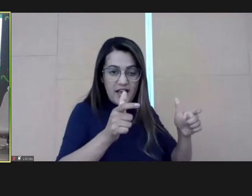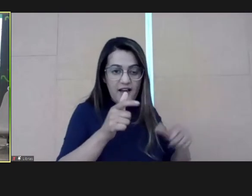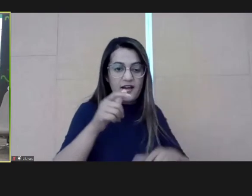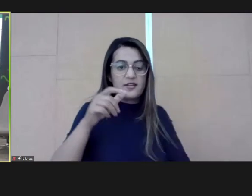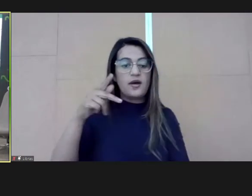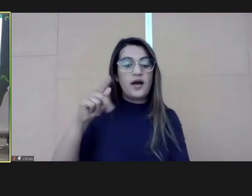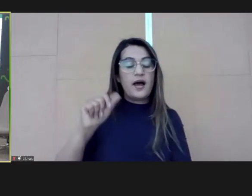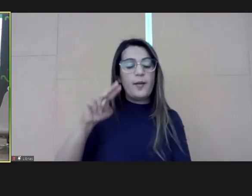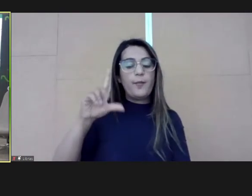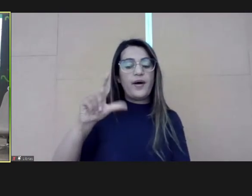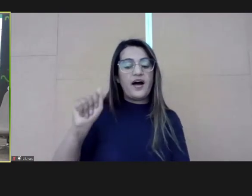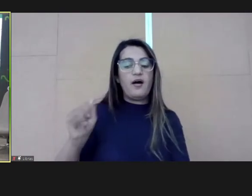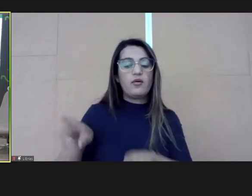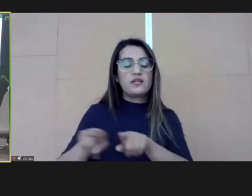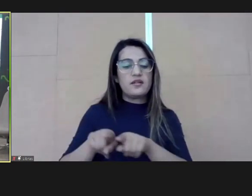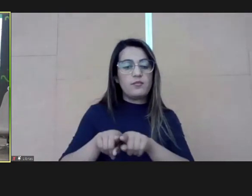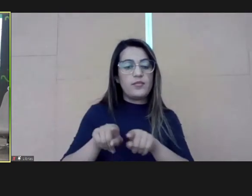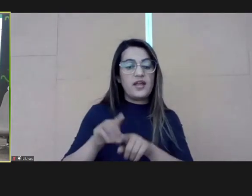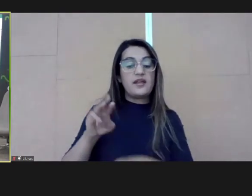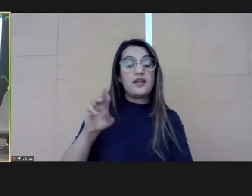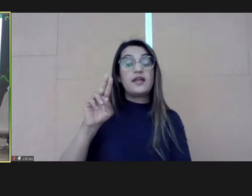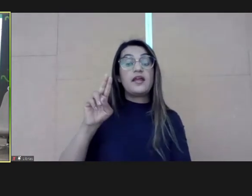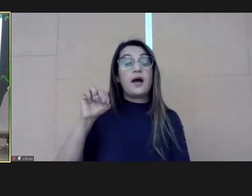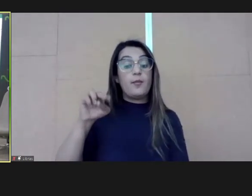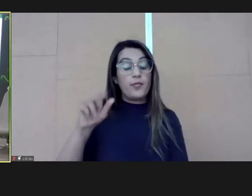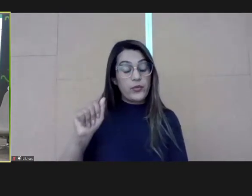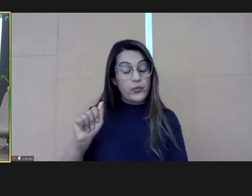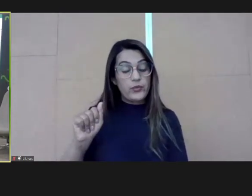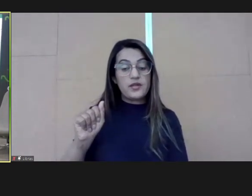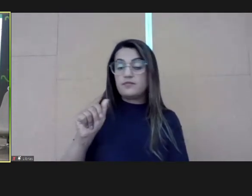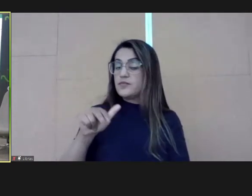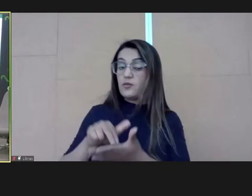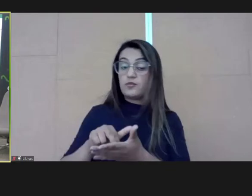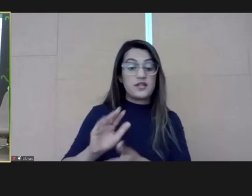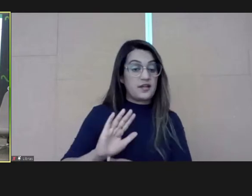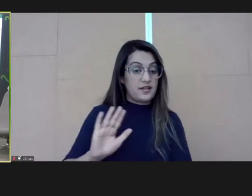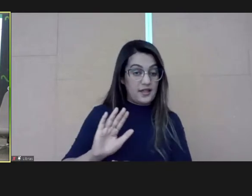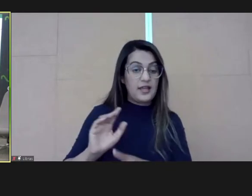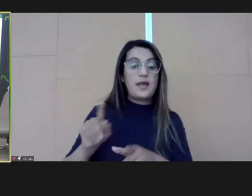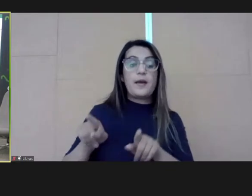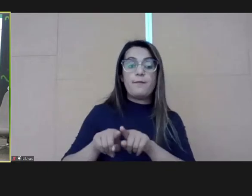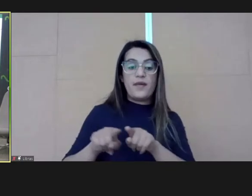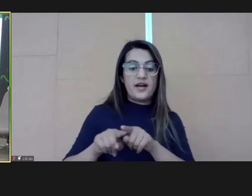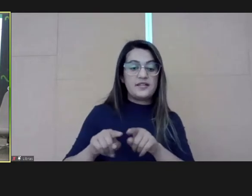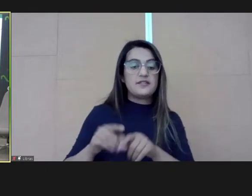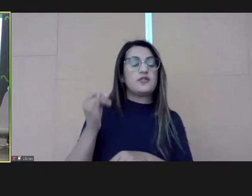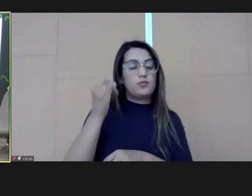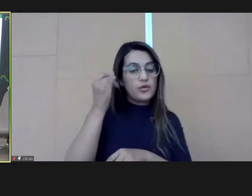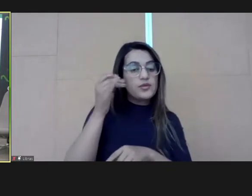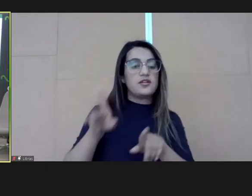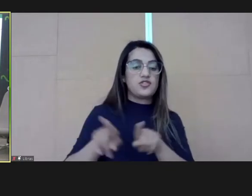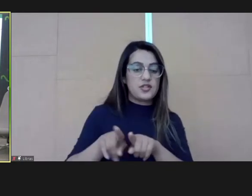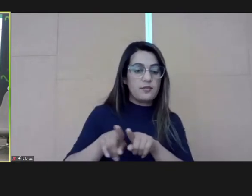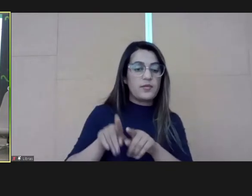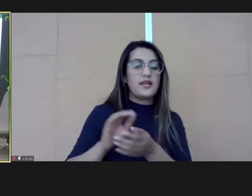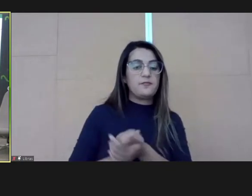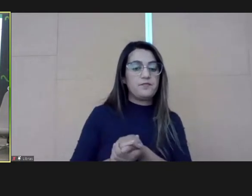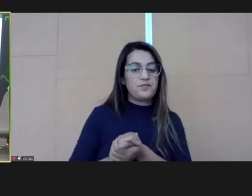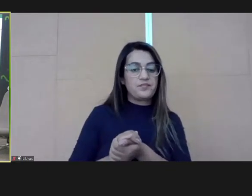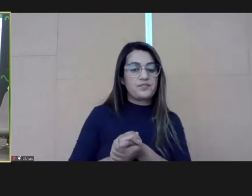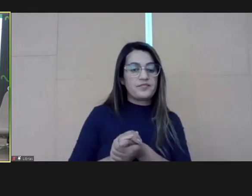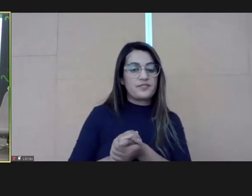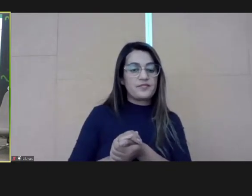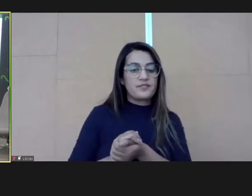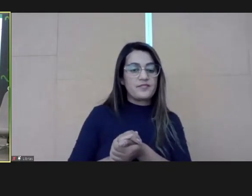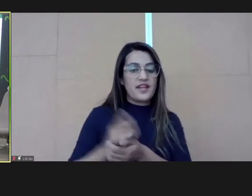Costa is also part of it. Bruno is not here, but she's also part of it. She's a very fundamental figure for this group.